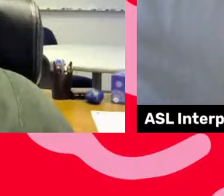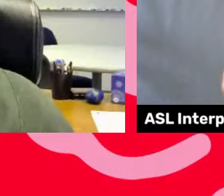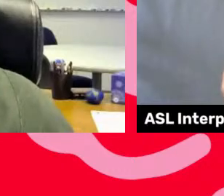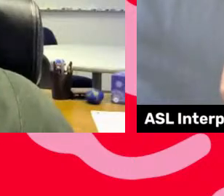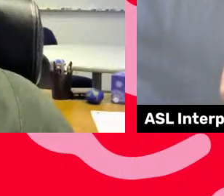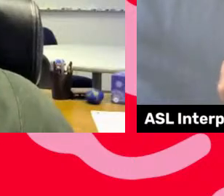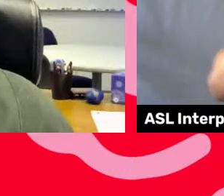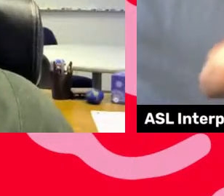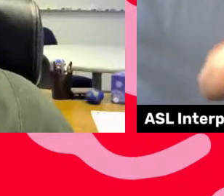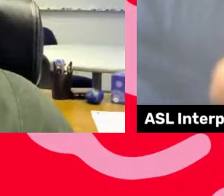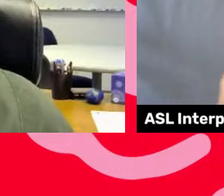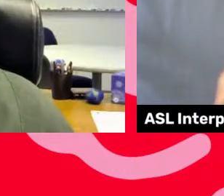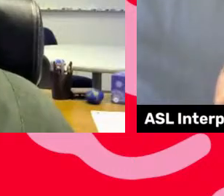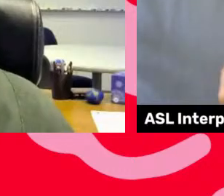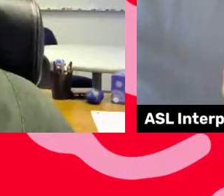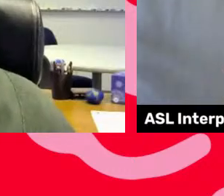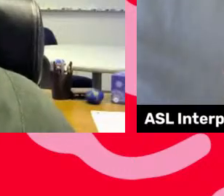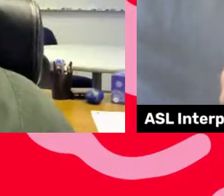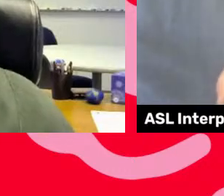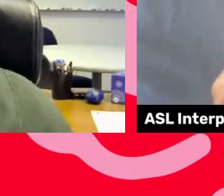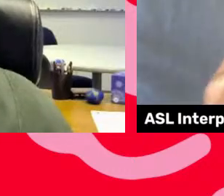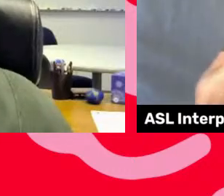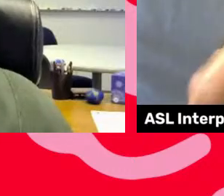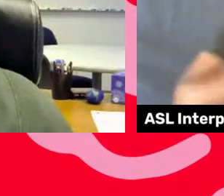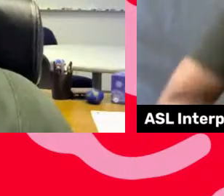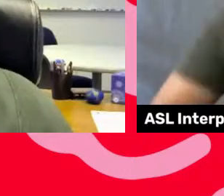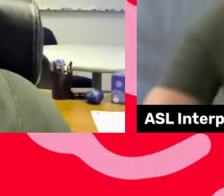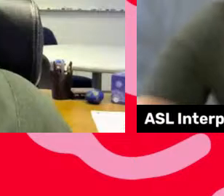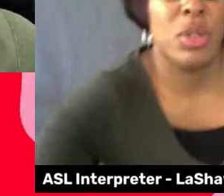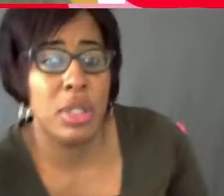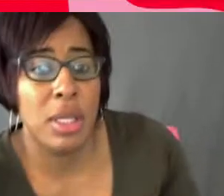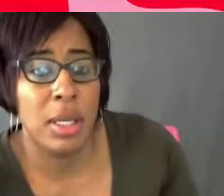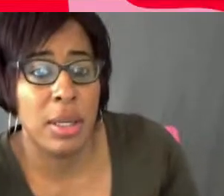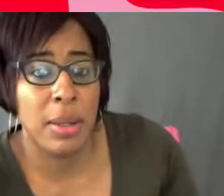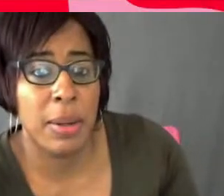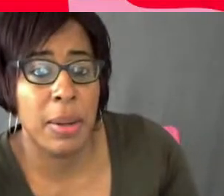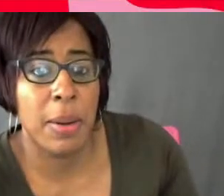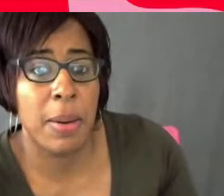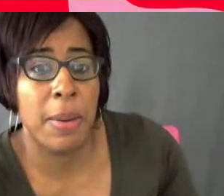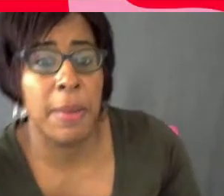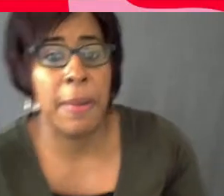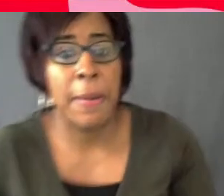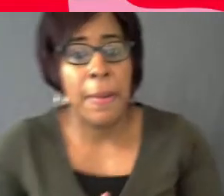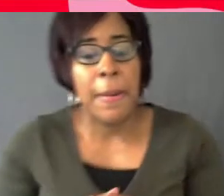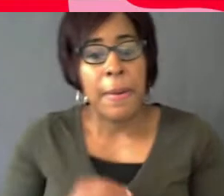I introduce to you Malkia Stampley, our moderator for today's conversation.